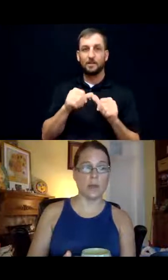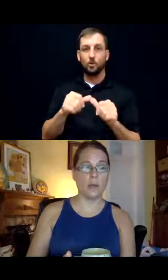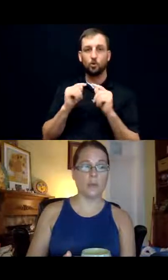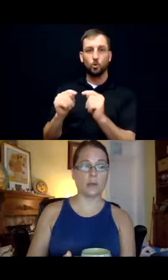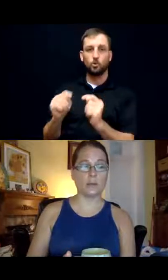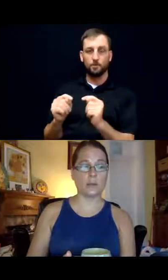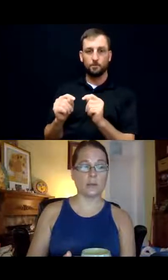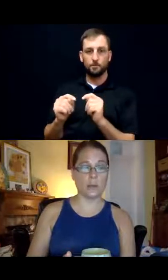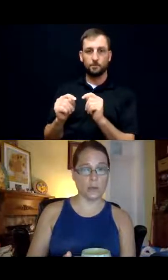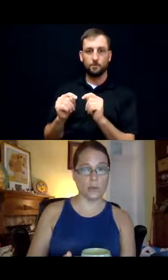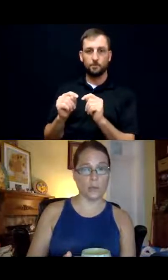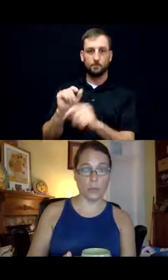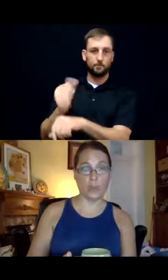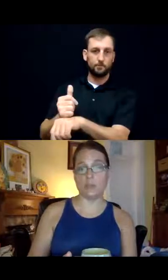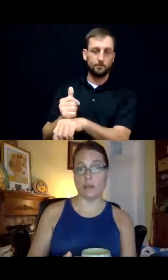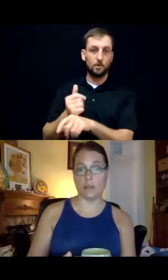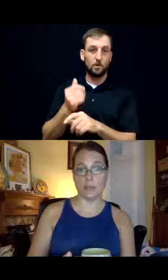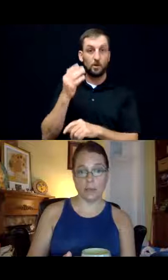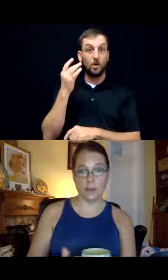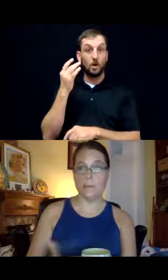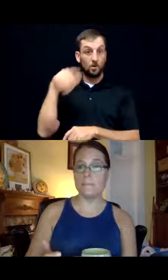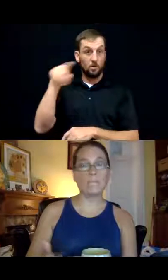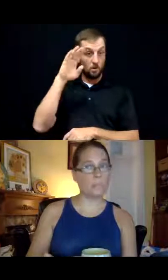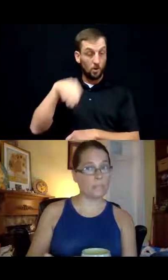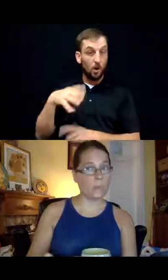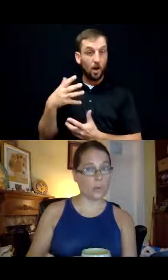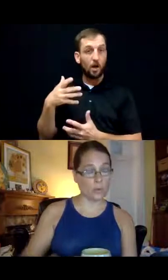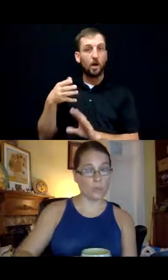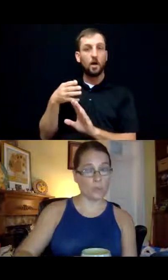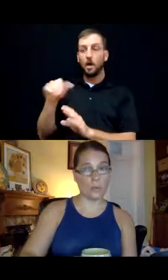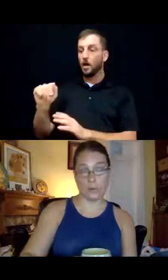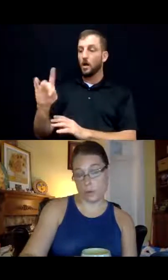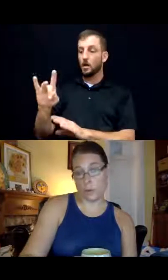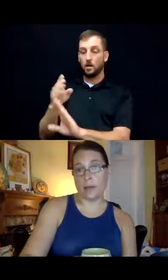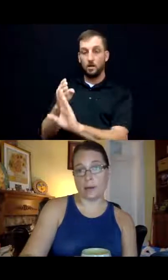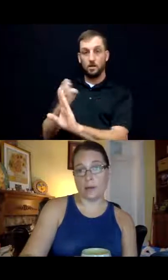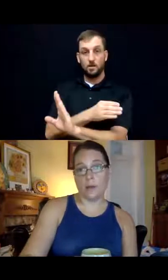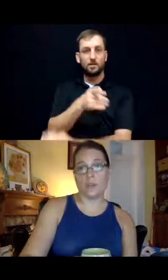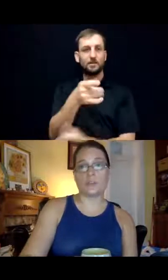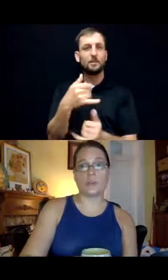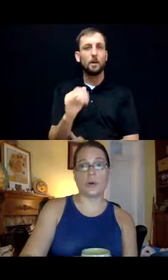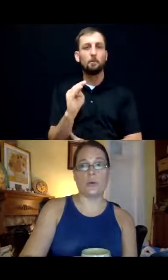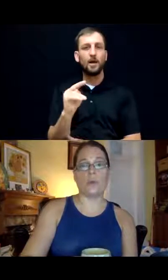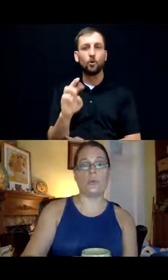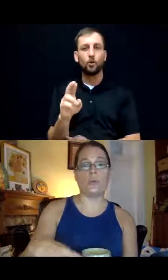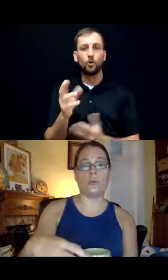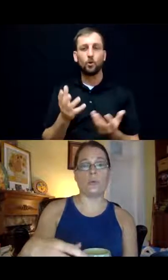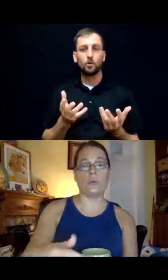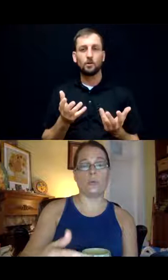Because as we all know, before the age of 18, you're there, you're a minor. So